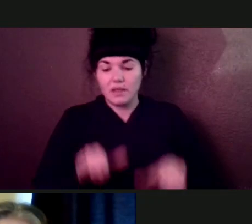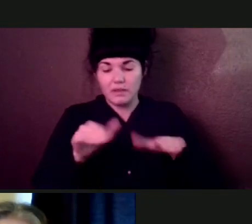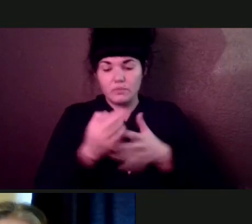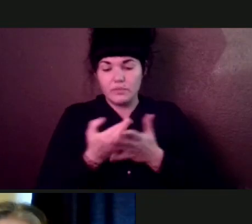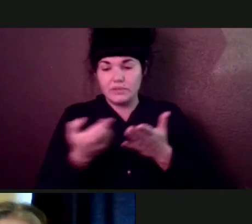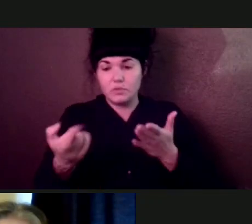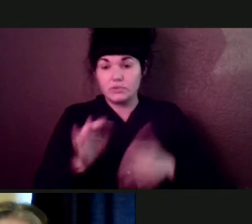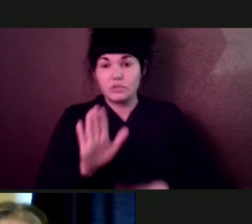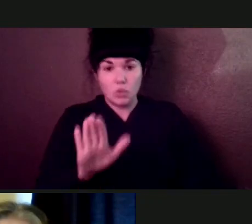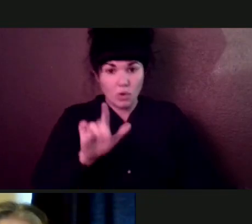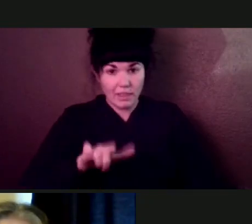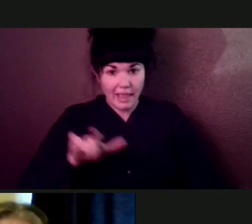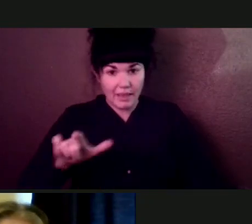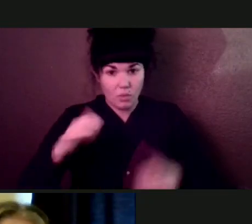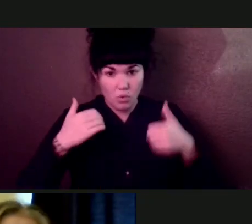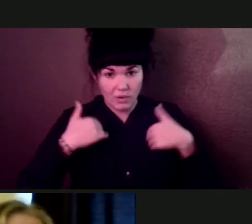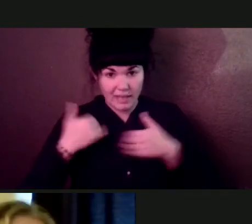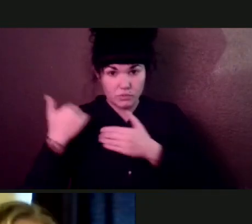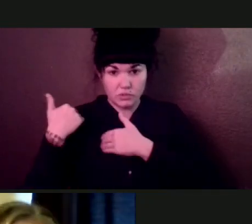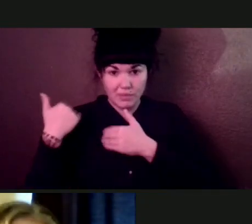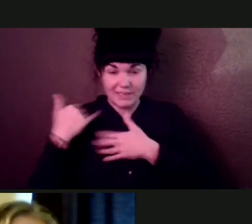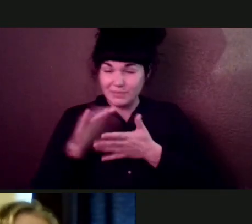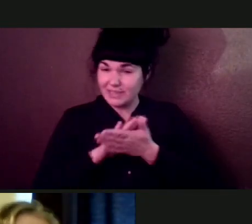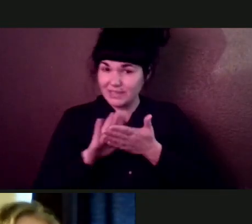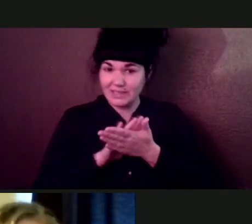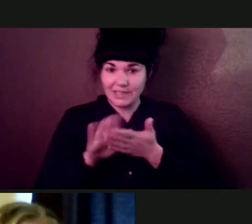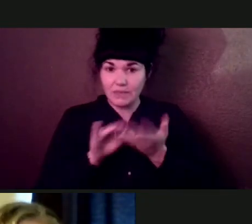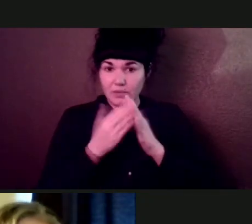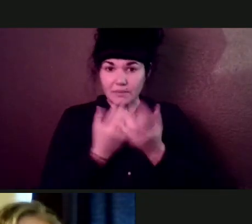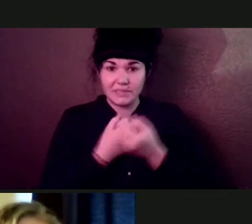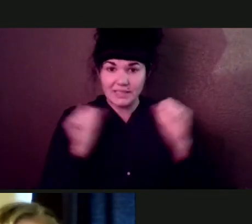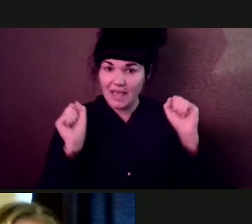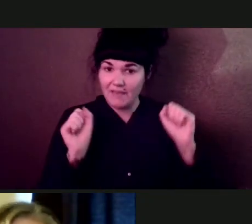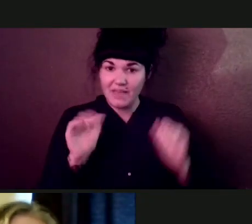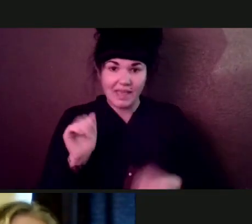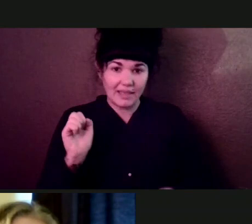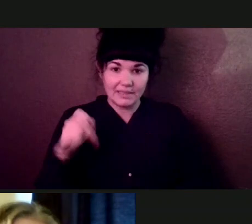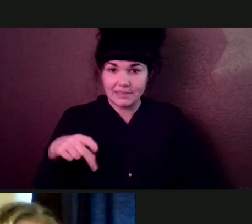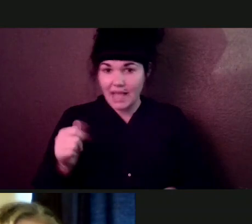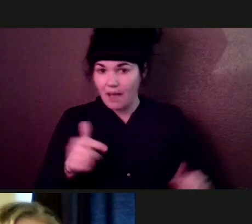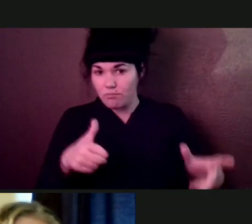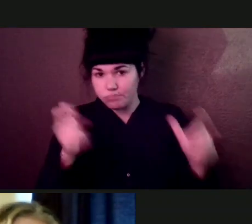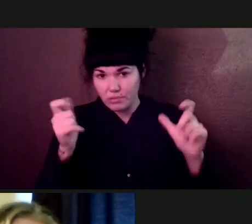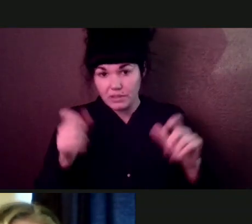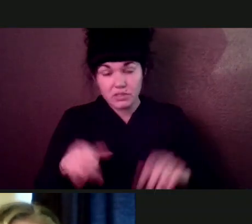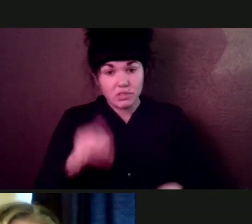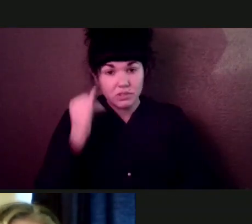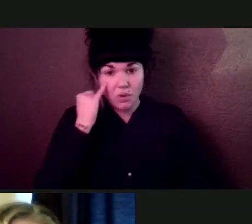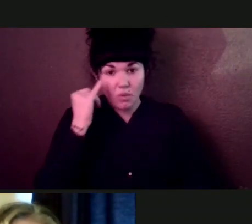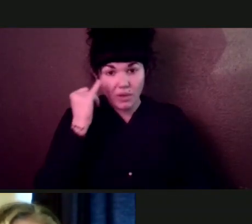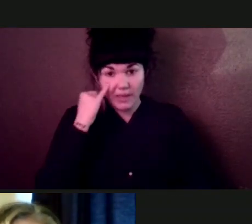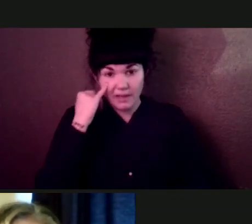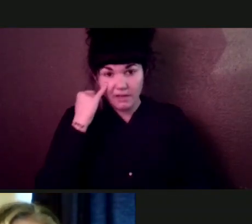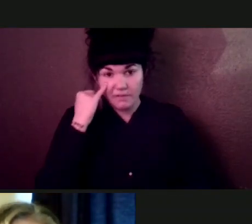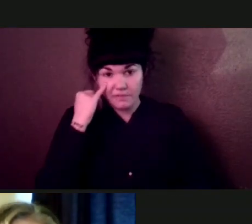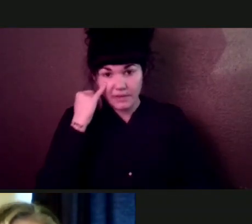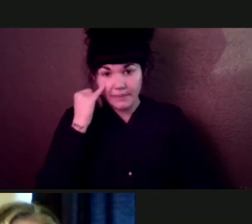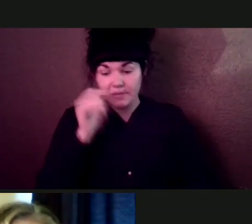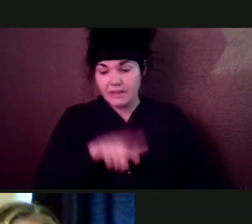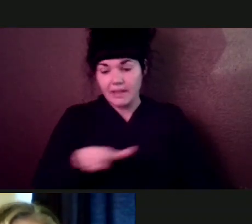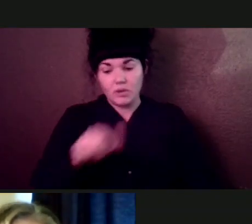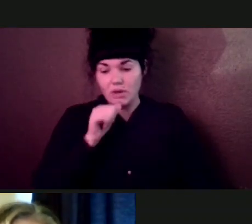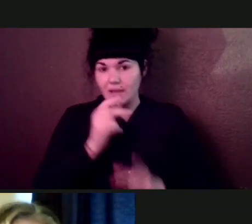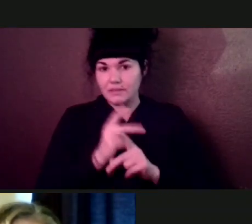make it safe like ASAP. So if they are not doing that, the city of Detroit is ticketing $250